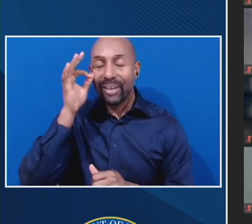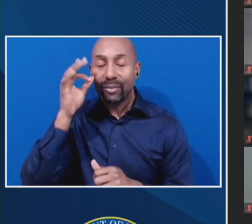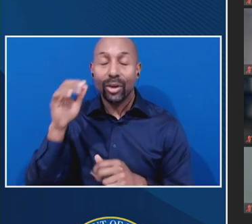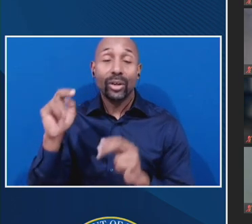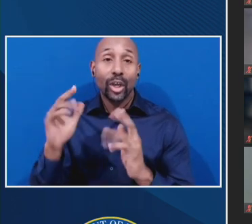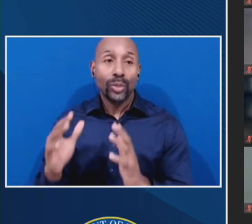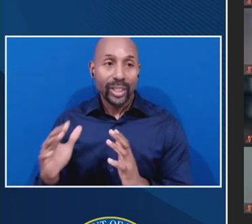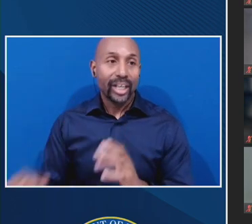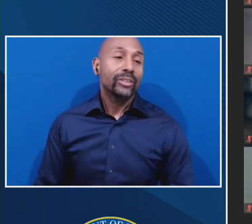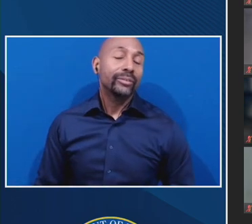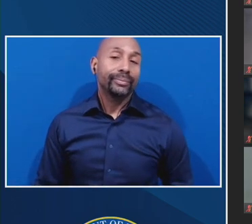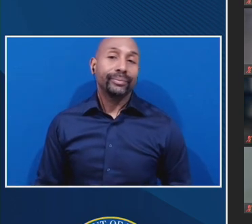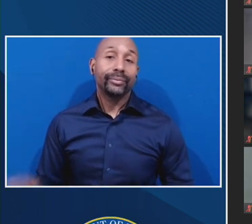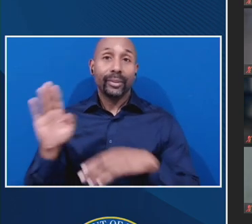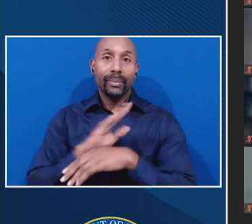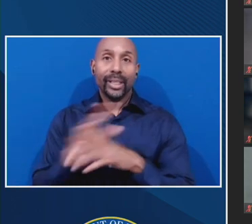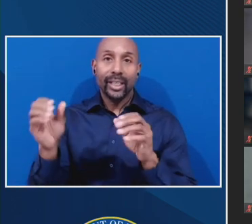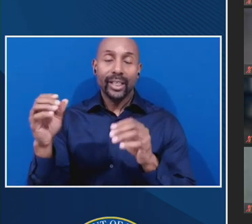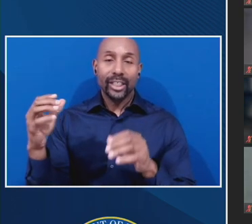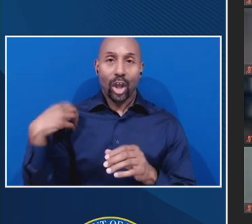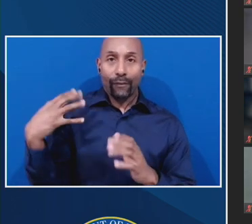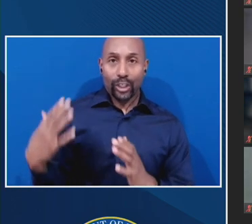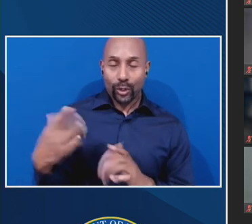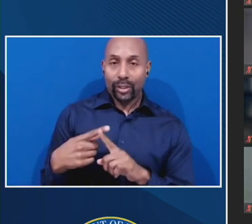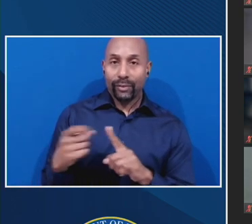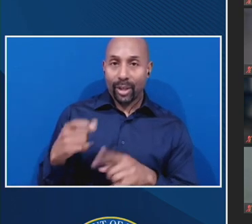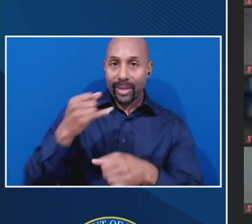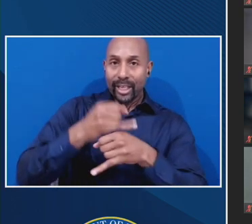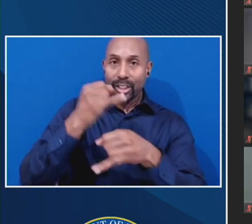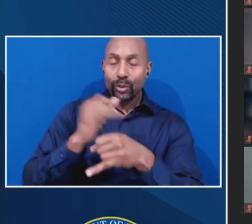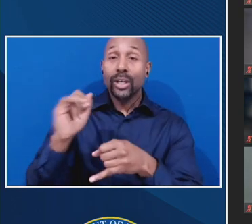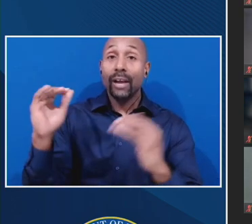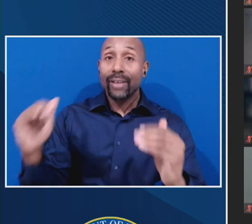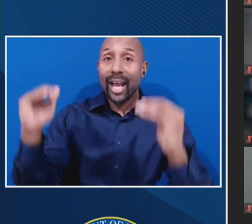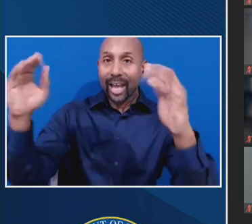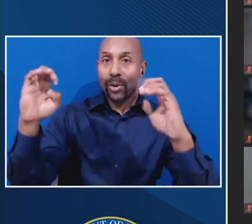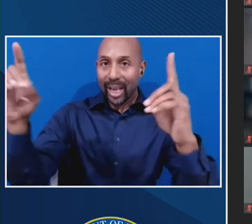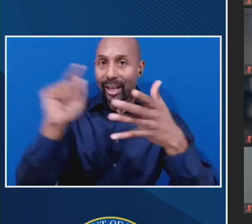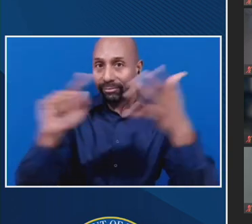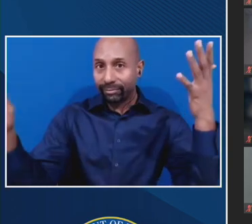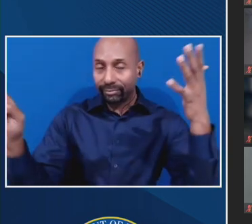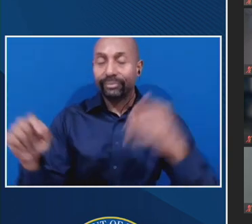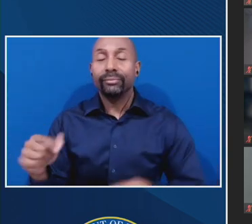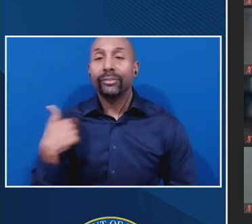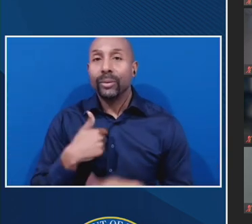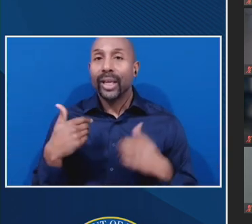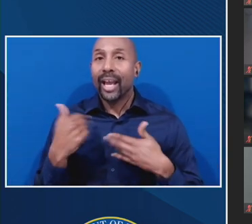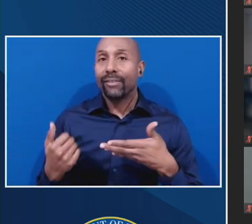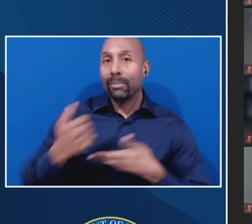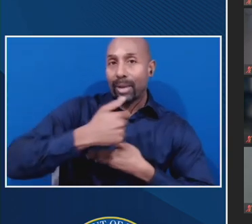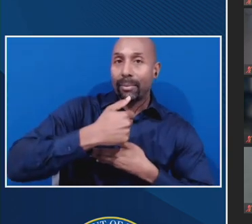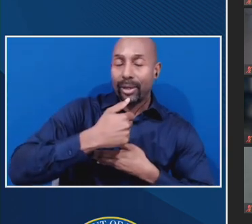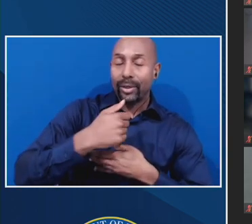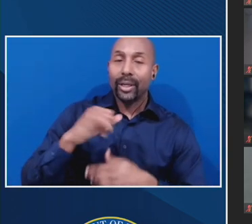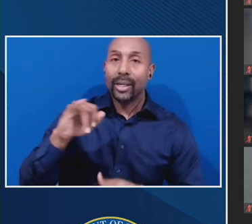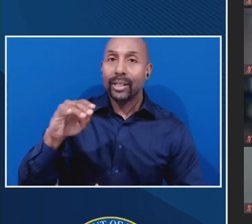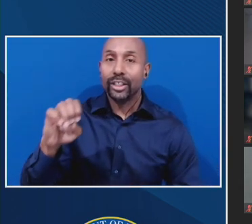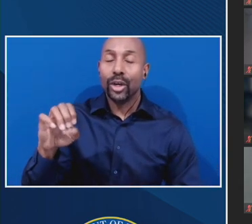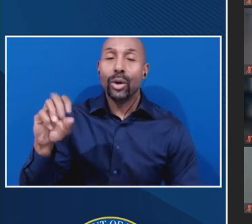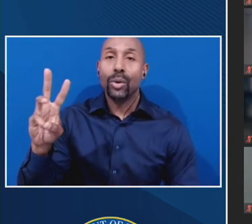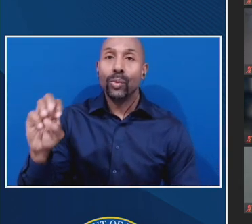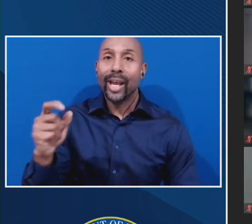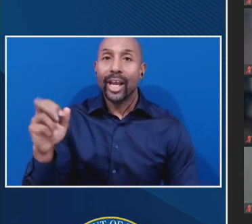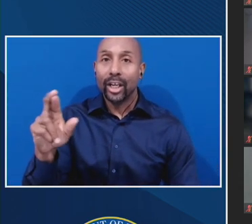with the business officers from institutions of higher education. We have our primary, Joe Weglars. Are you here?